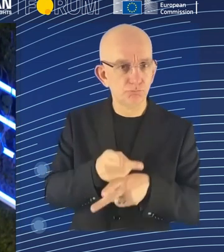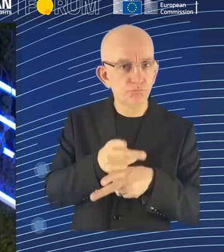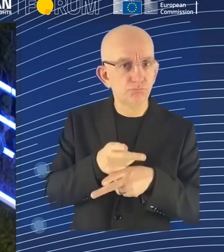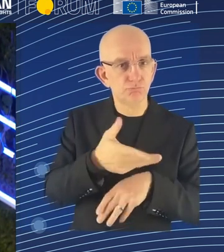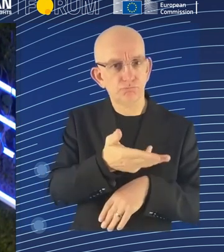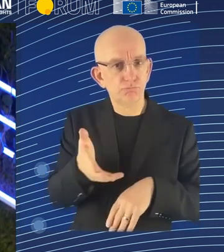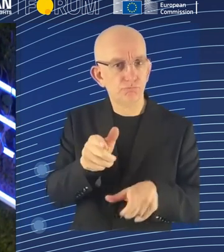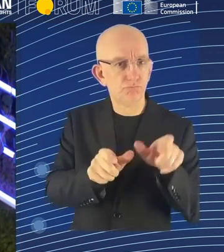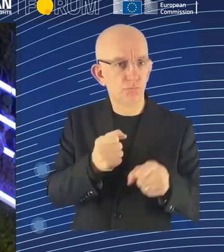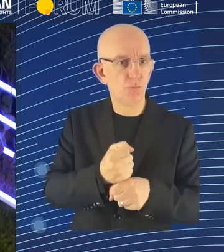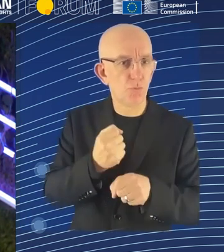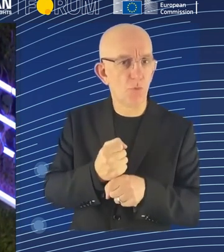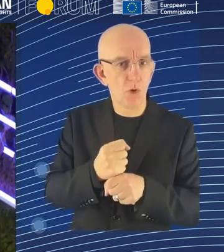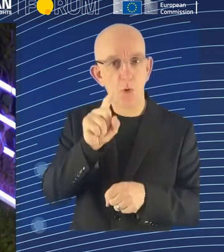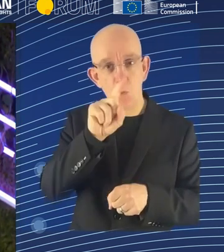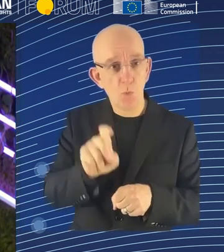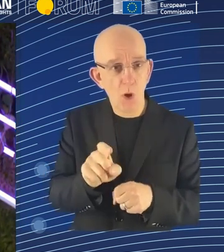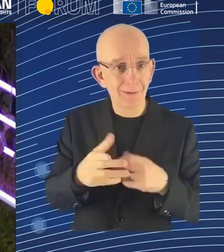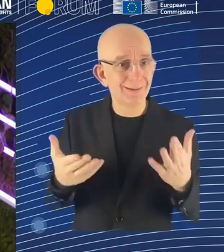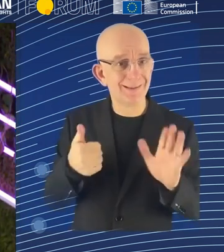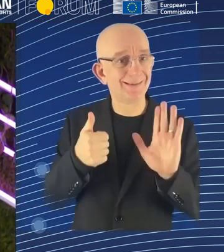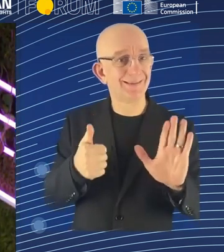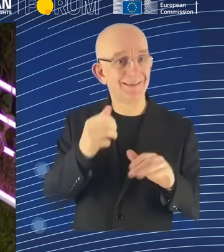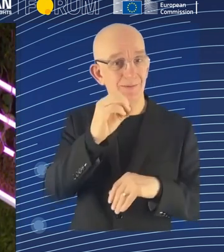complex. It's a challenge that we need to address.